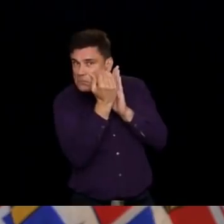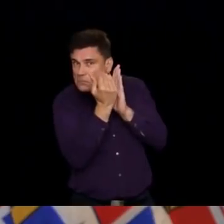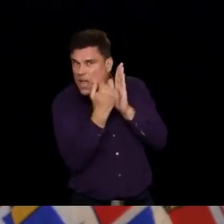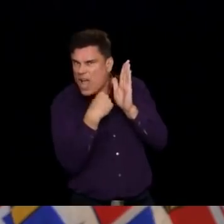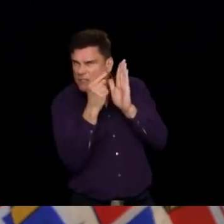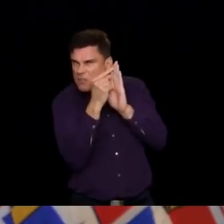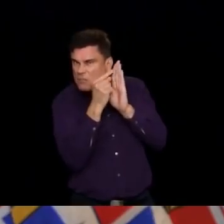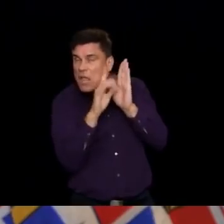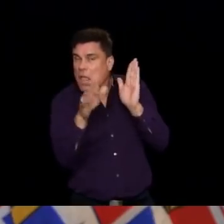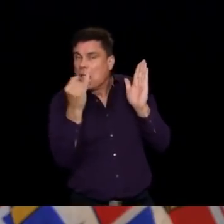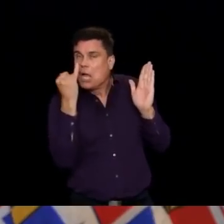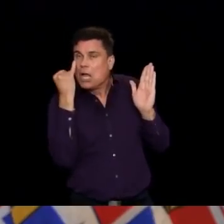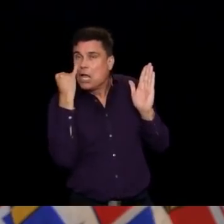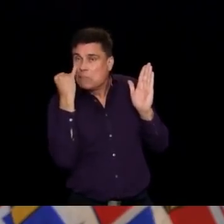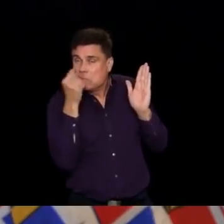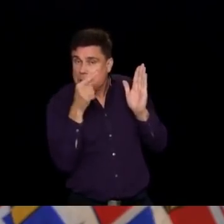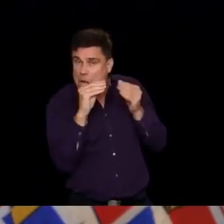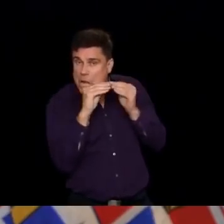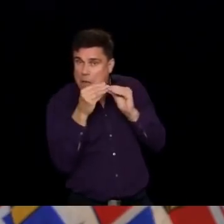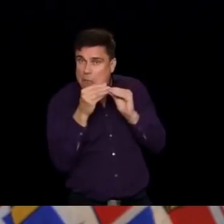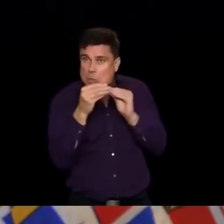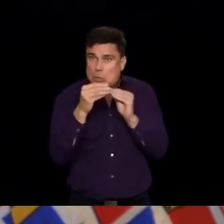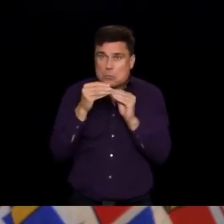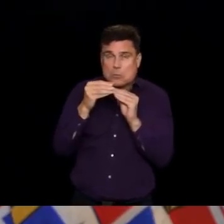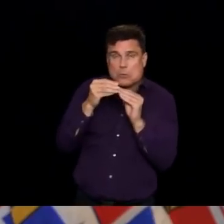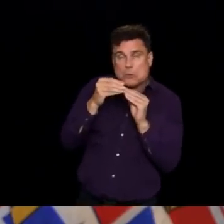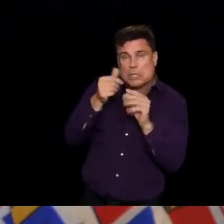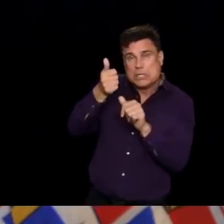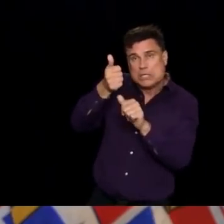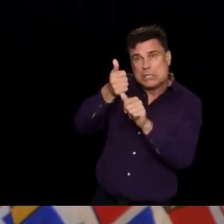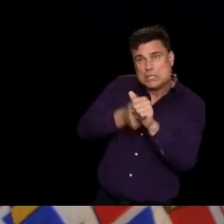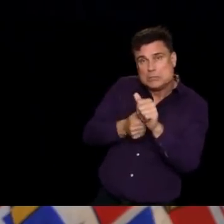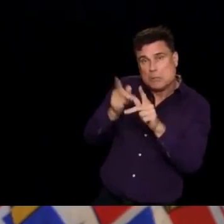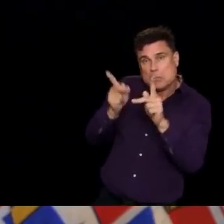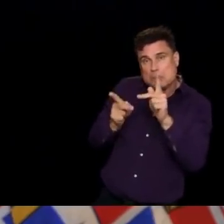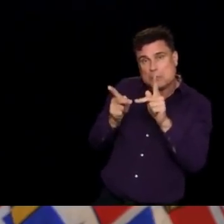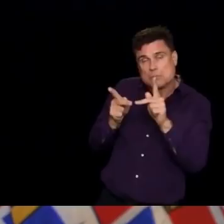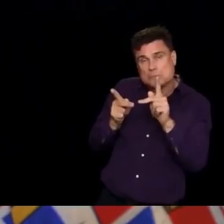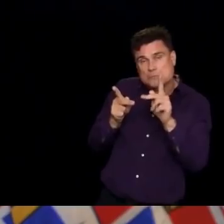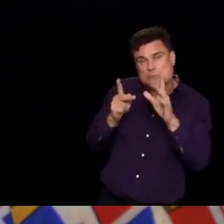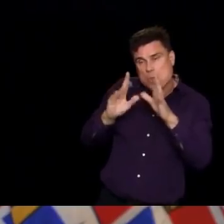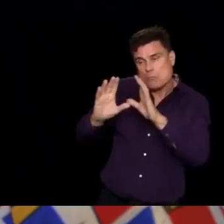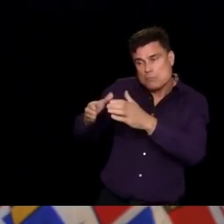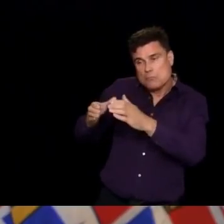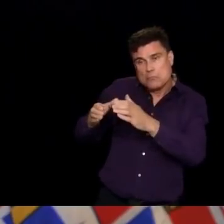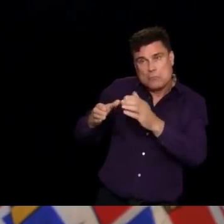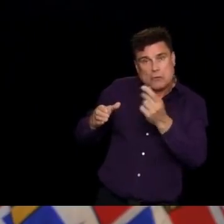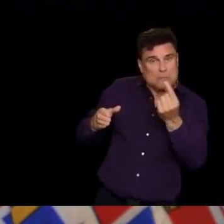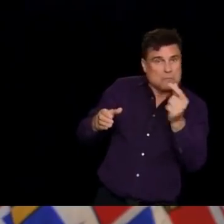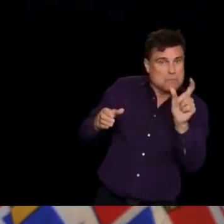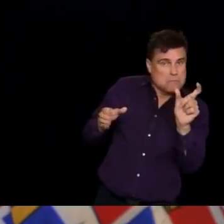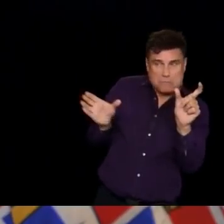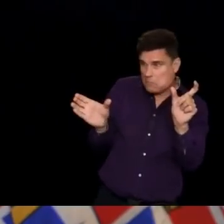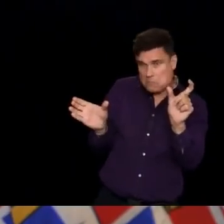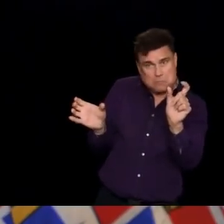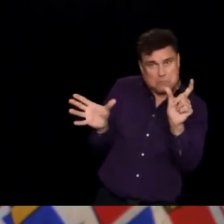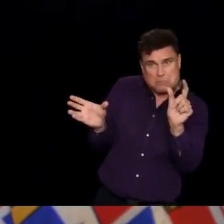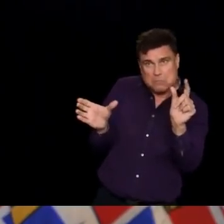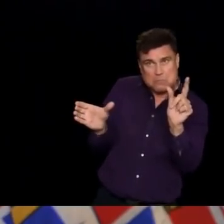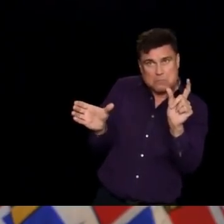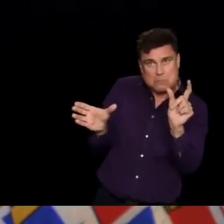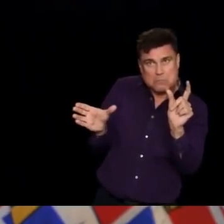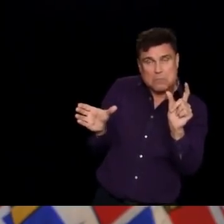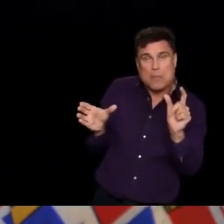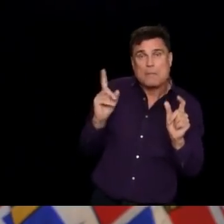population and things like that. But importantly, and what we're doing here in BC, what are the things I keep saying that we need to measure and that